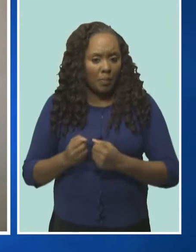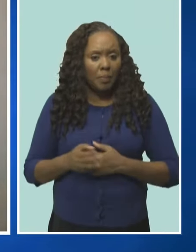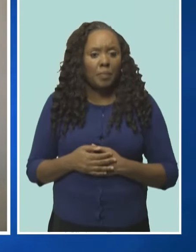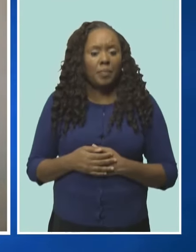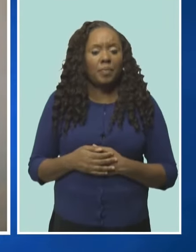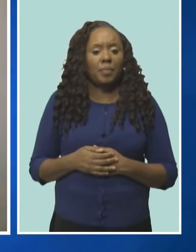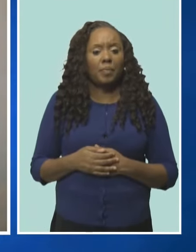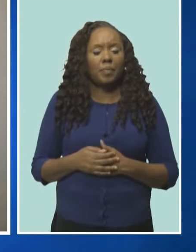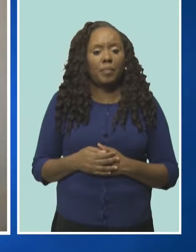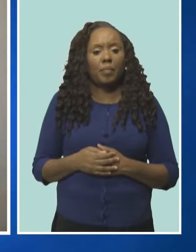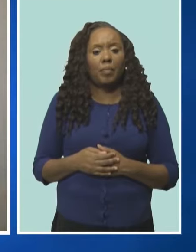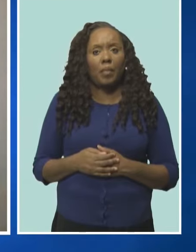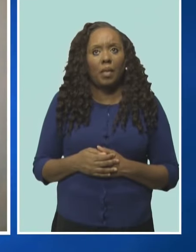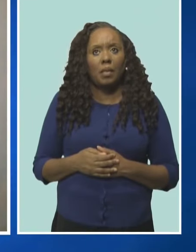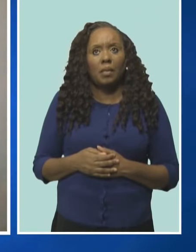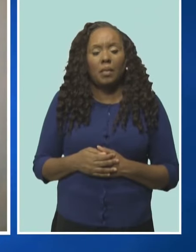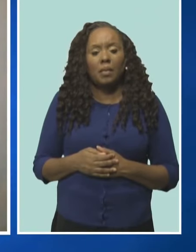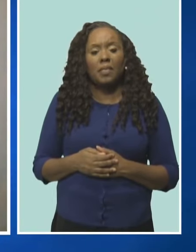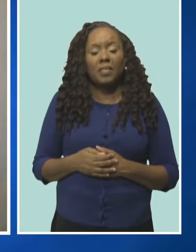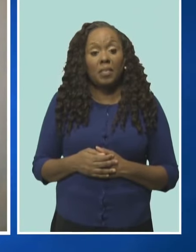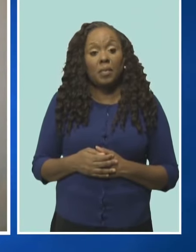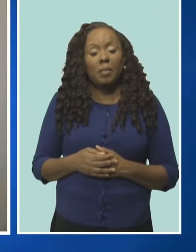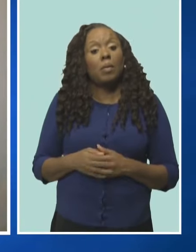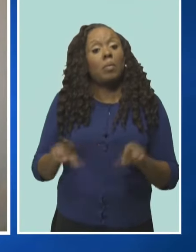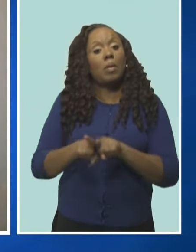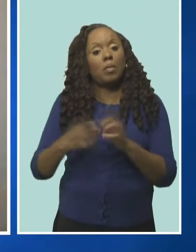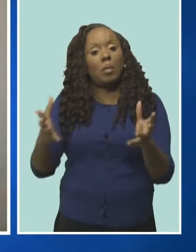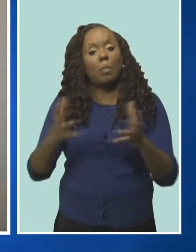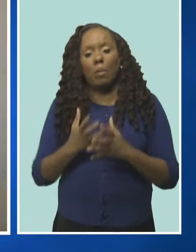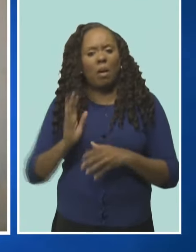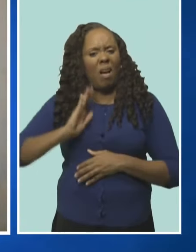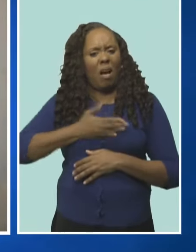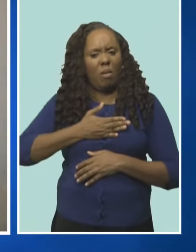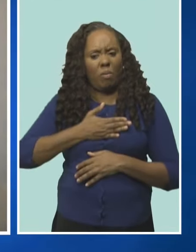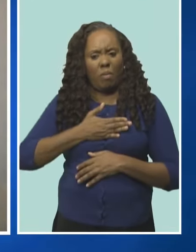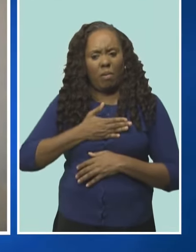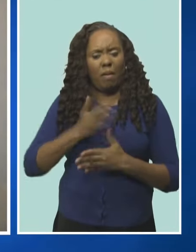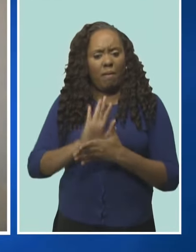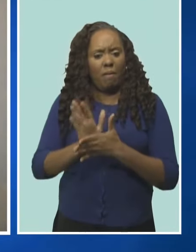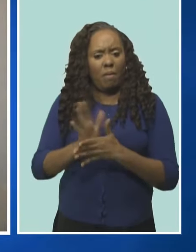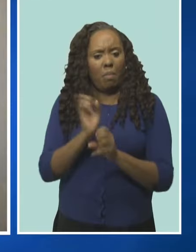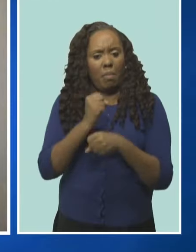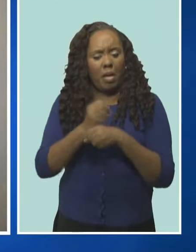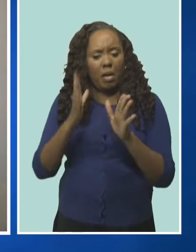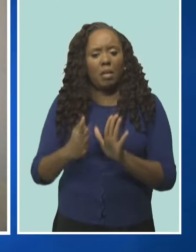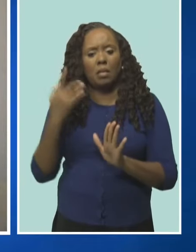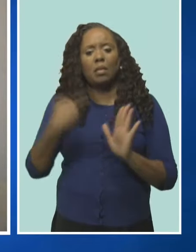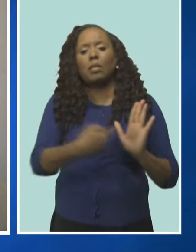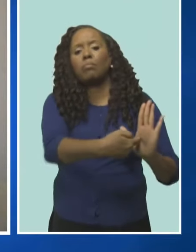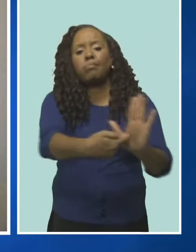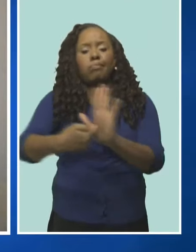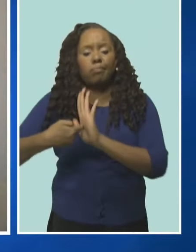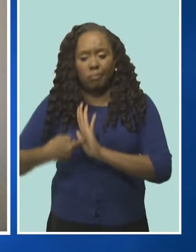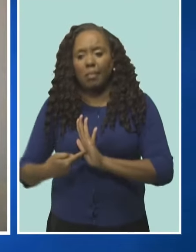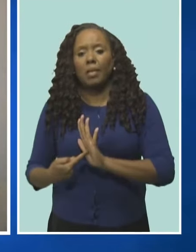promoting local filmmakers in terms of filmmaking, that it will also prove to be quite